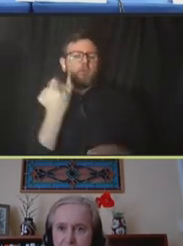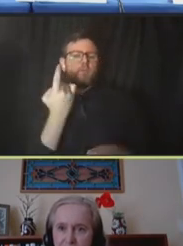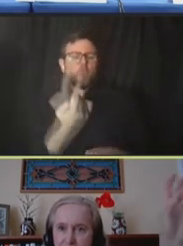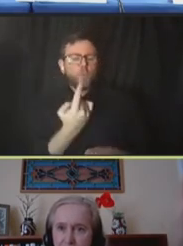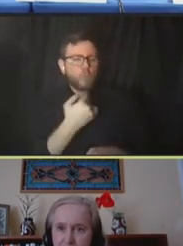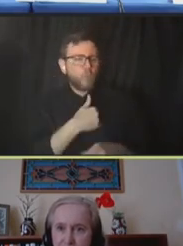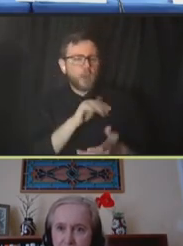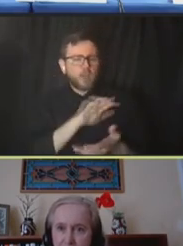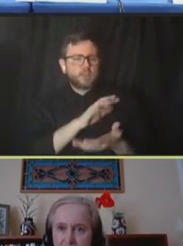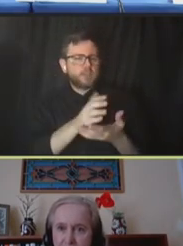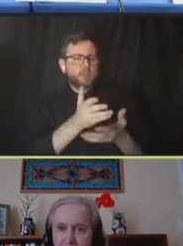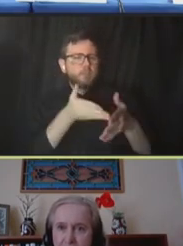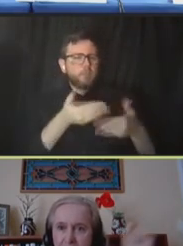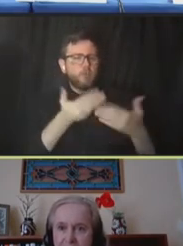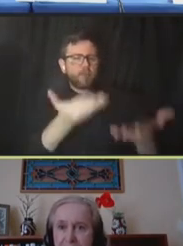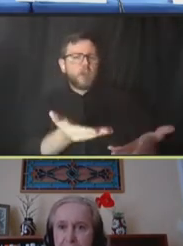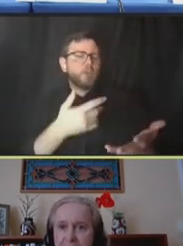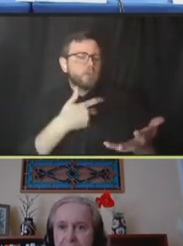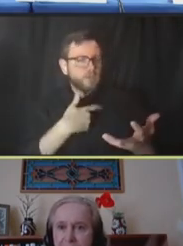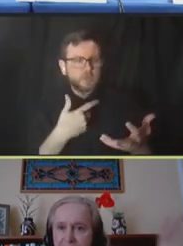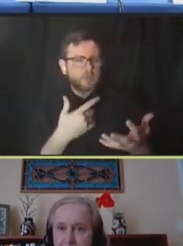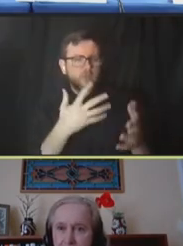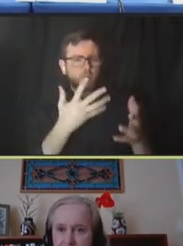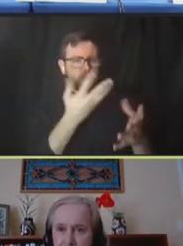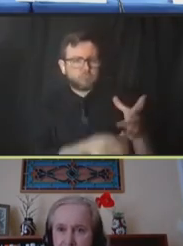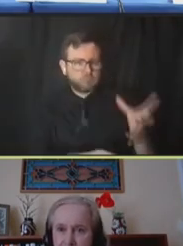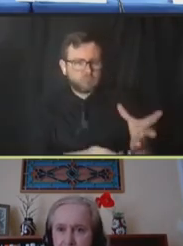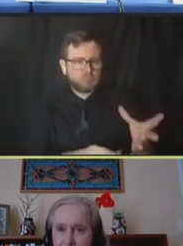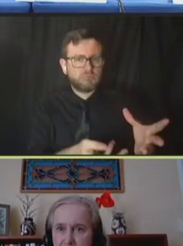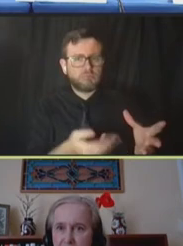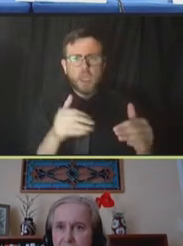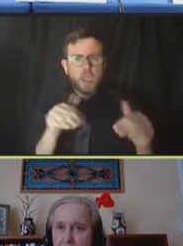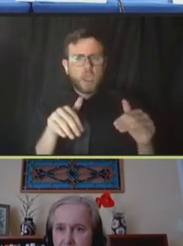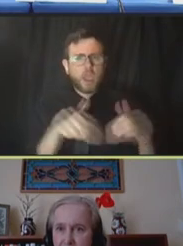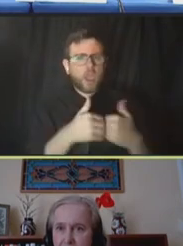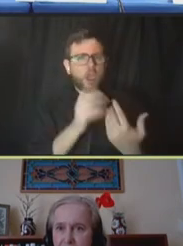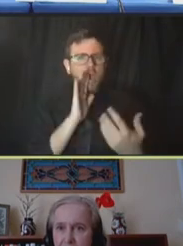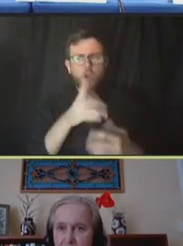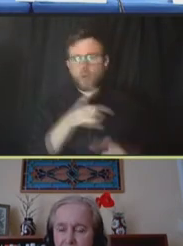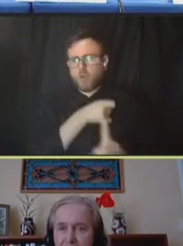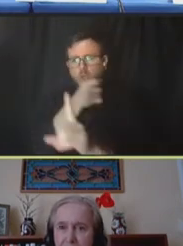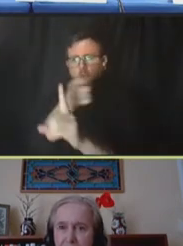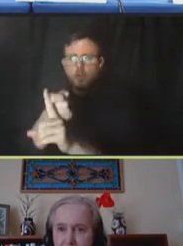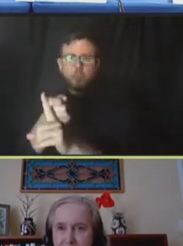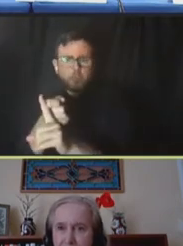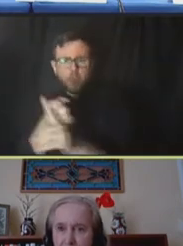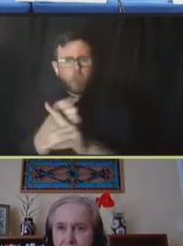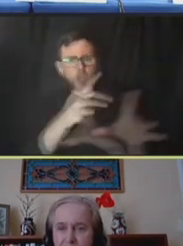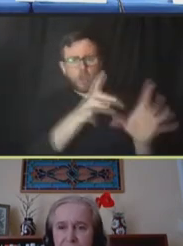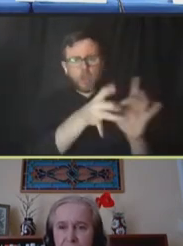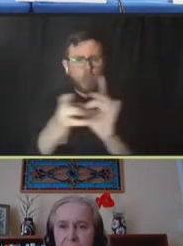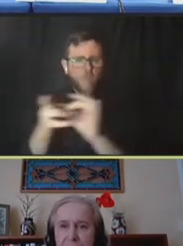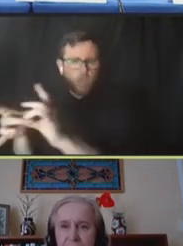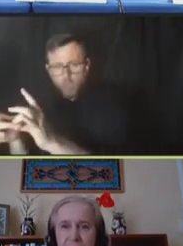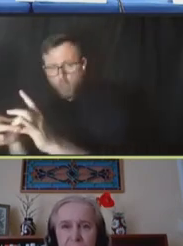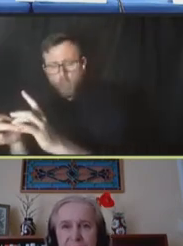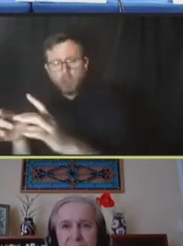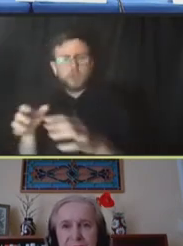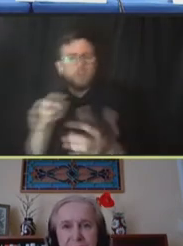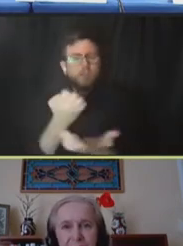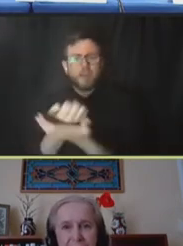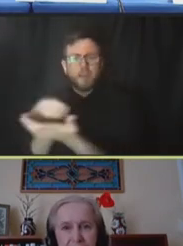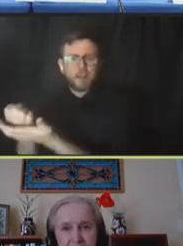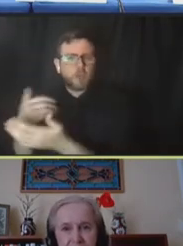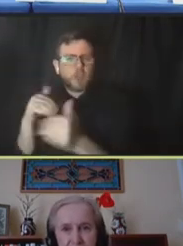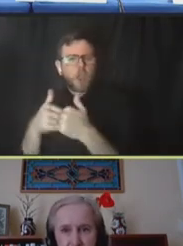supplier? Do you have an alternative? How will it impact the supply chain network economy, okay? And it's really important because supply chains, you can